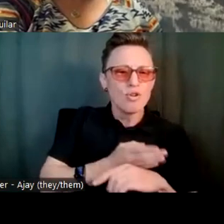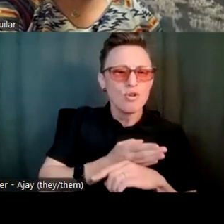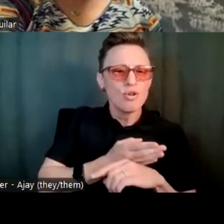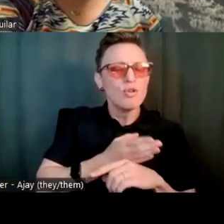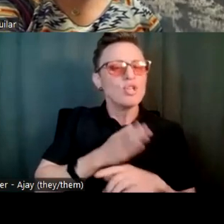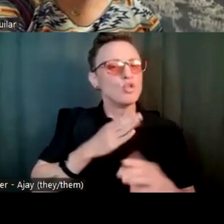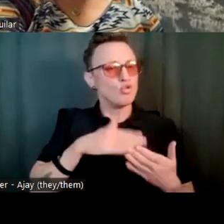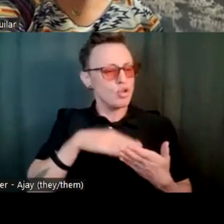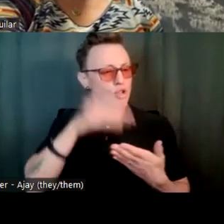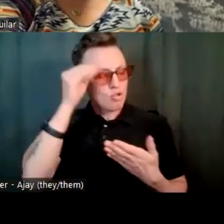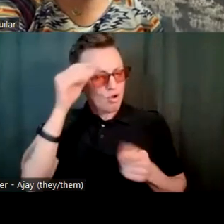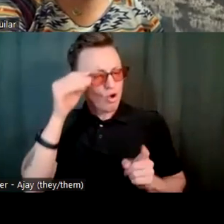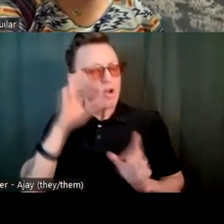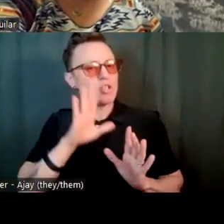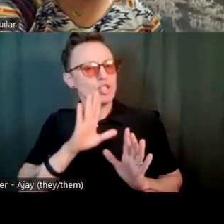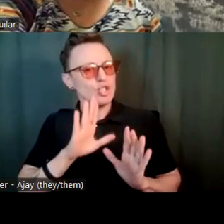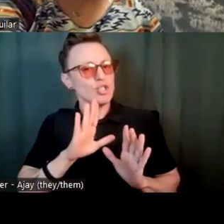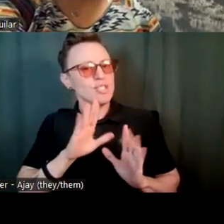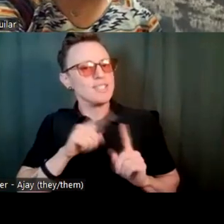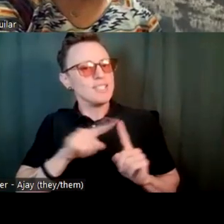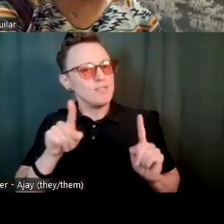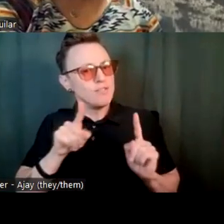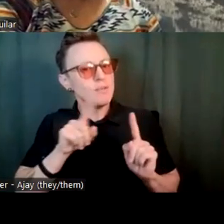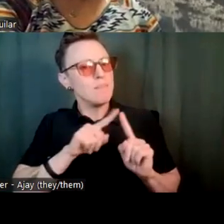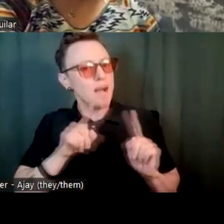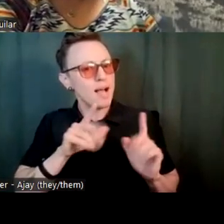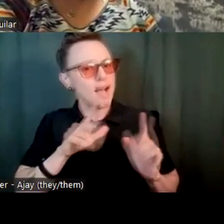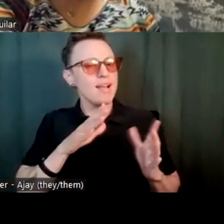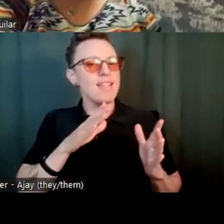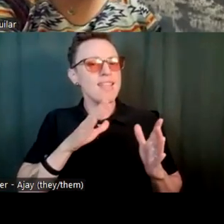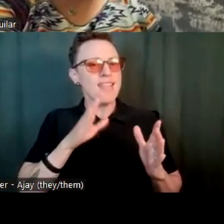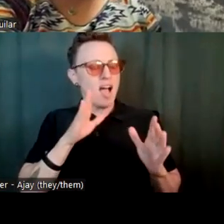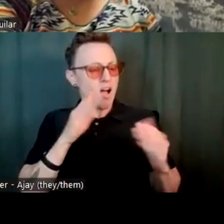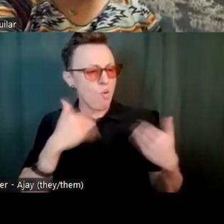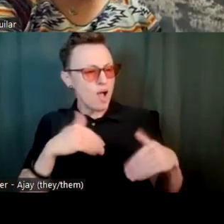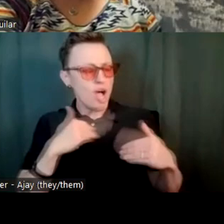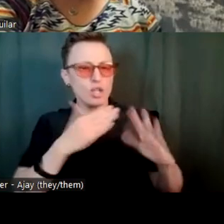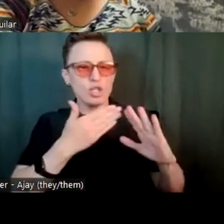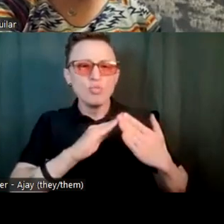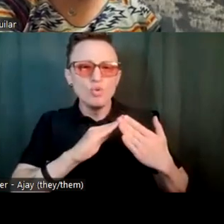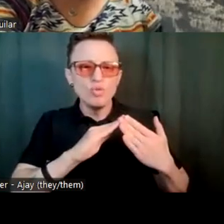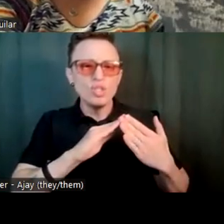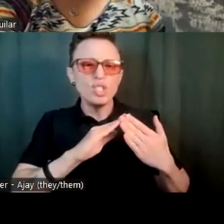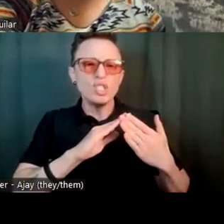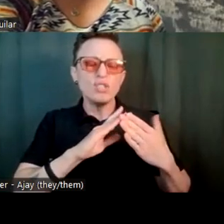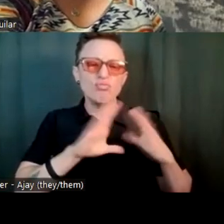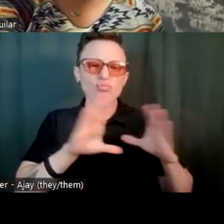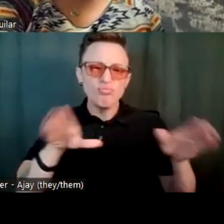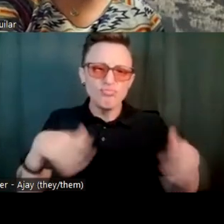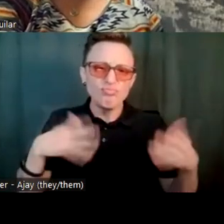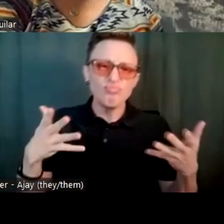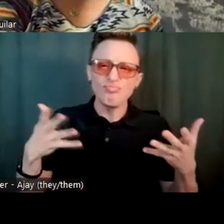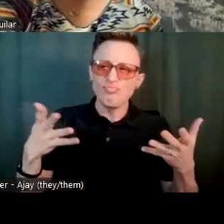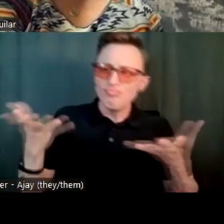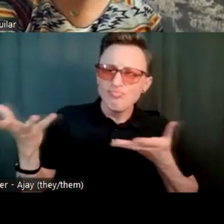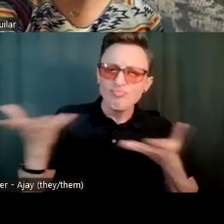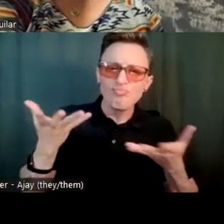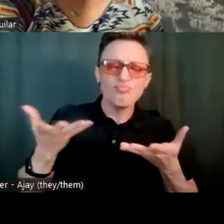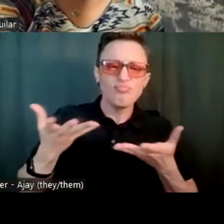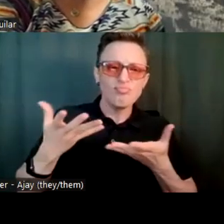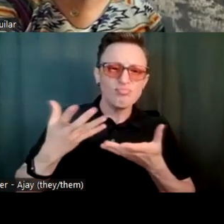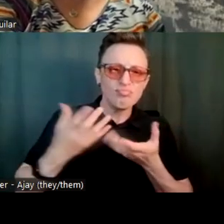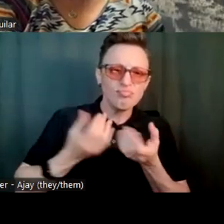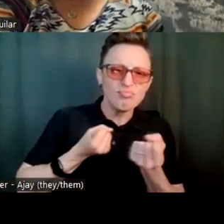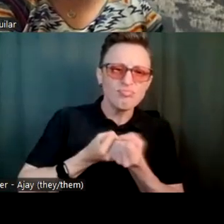So it was great to see the community step up to help, but also just a reminder that